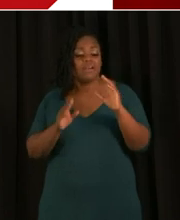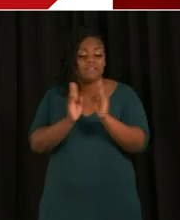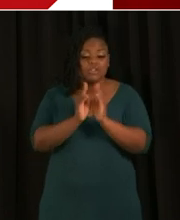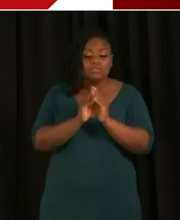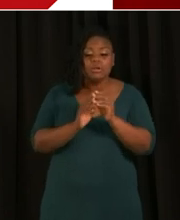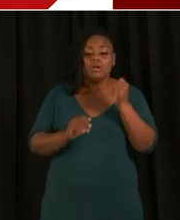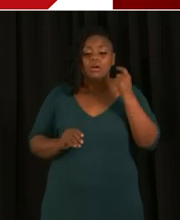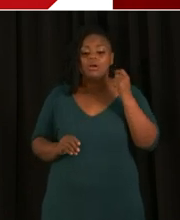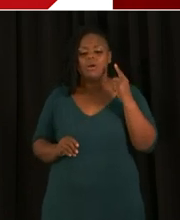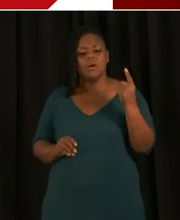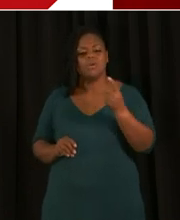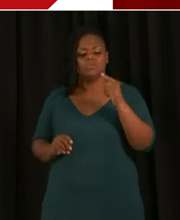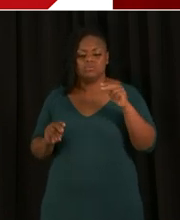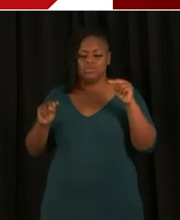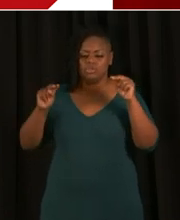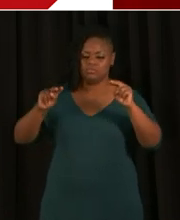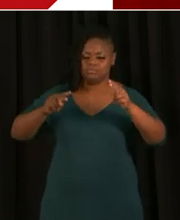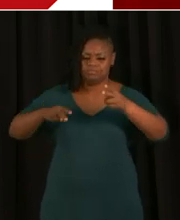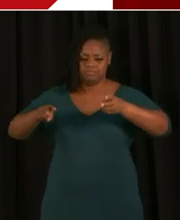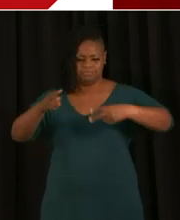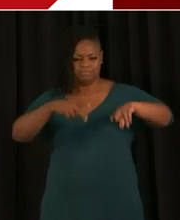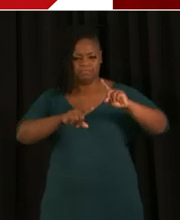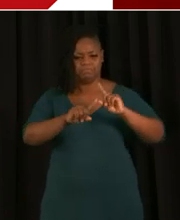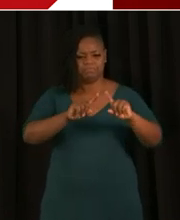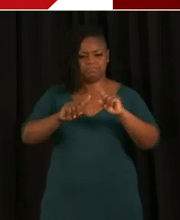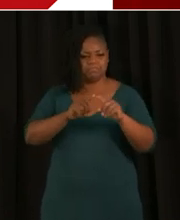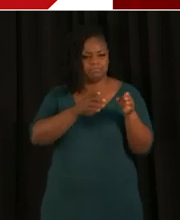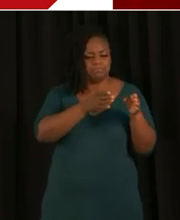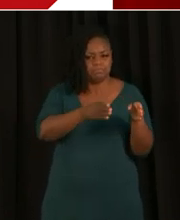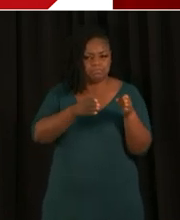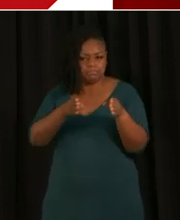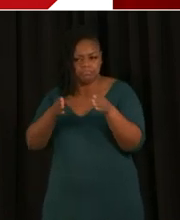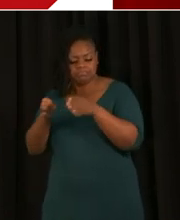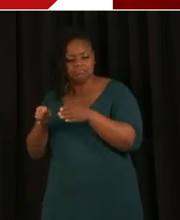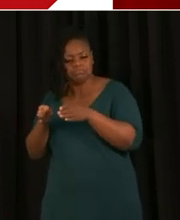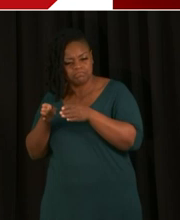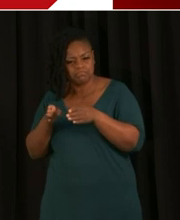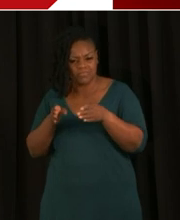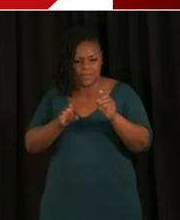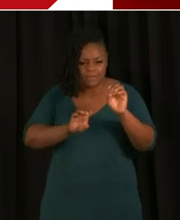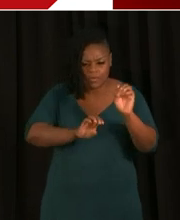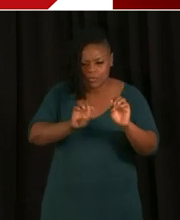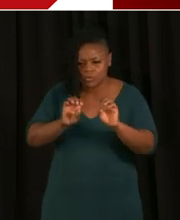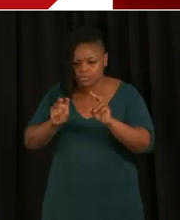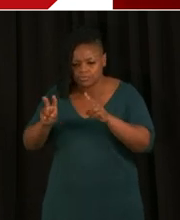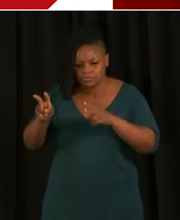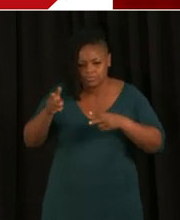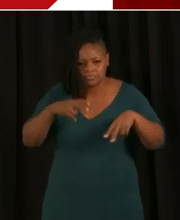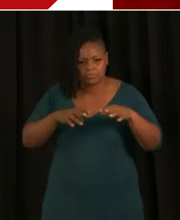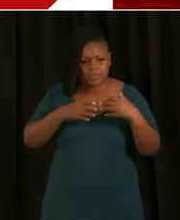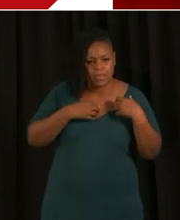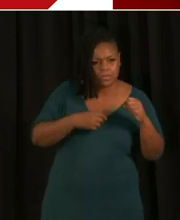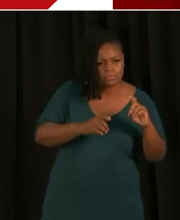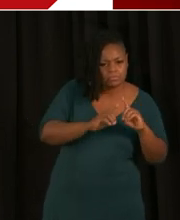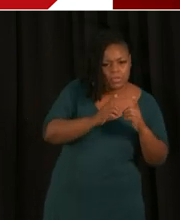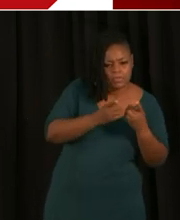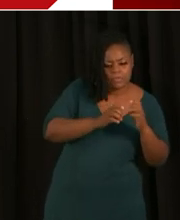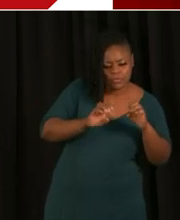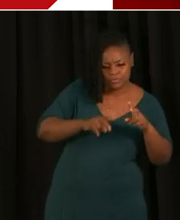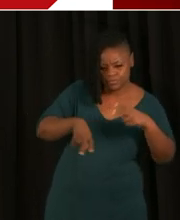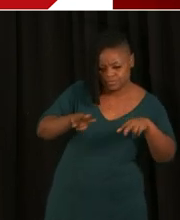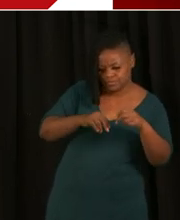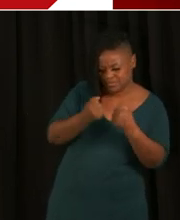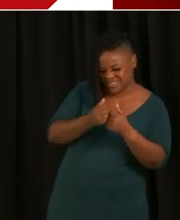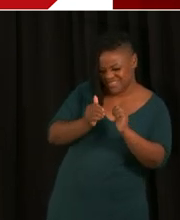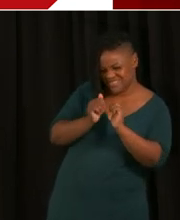different ways, evaluating the health department really is constantly evaluating ways that the disease